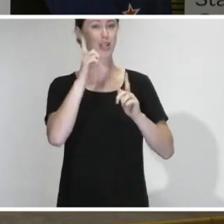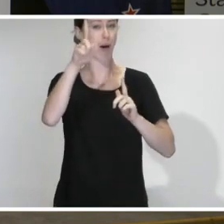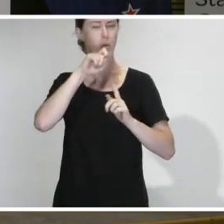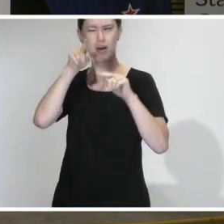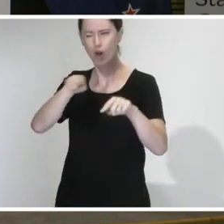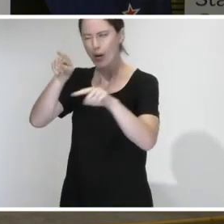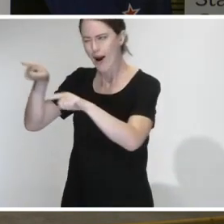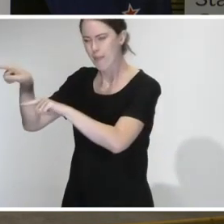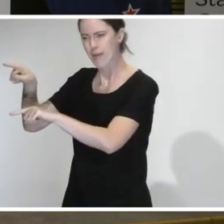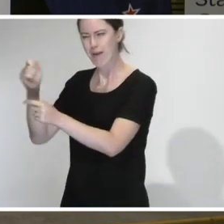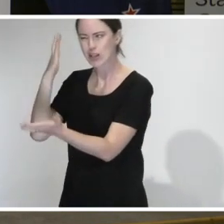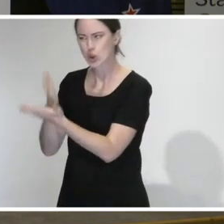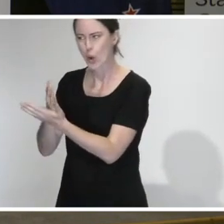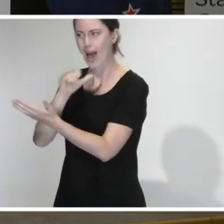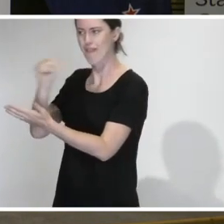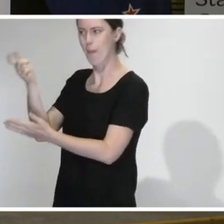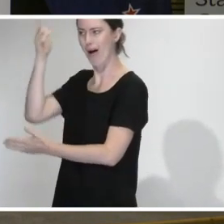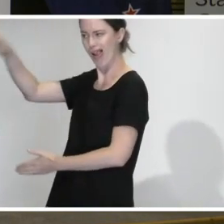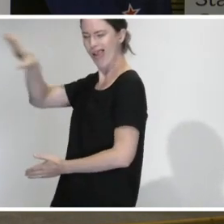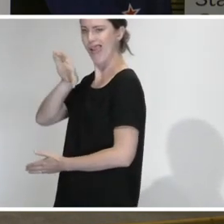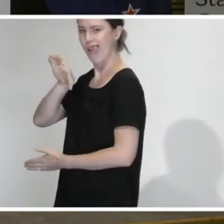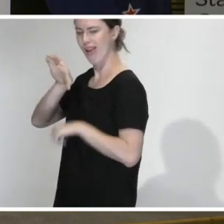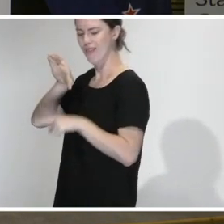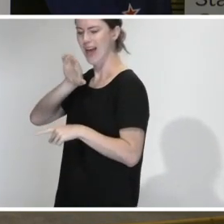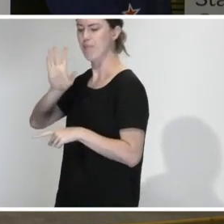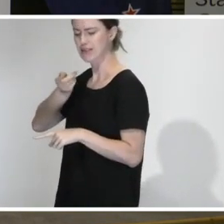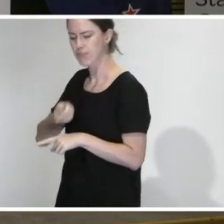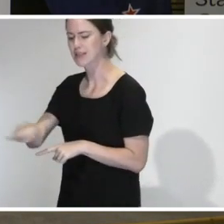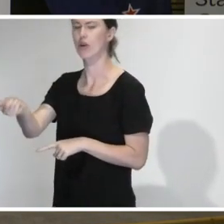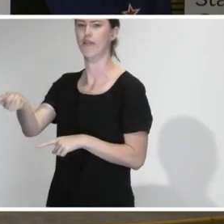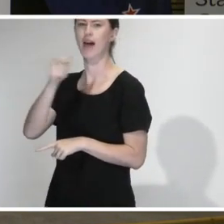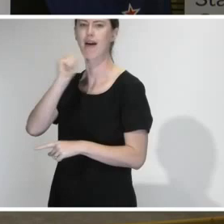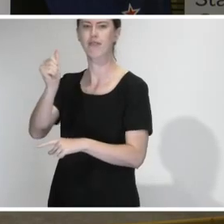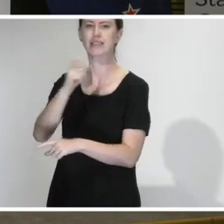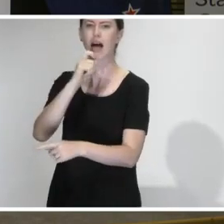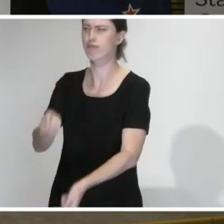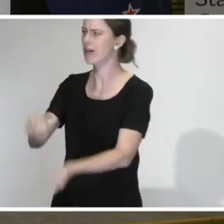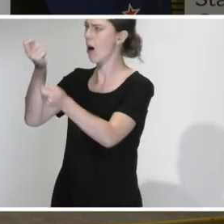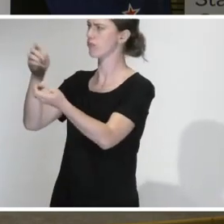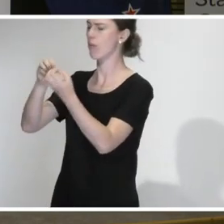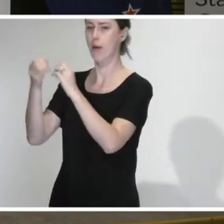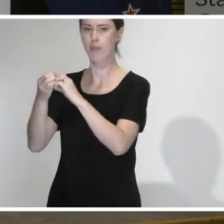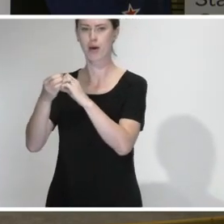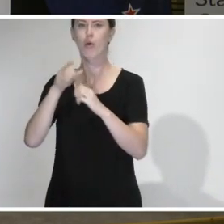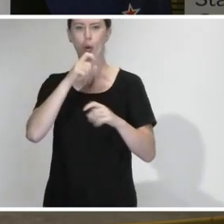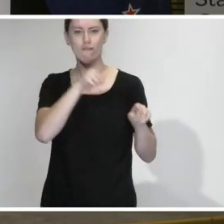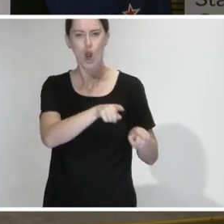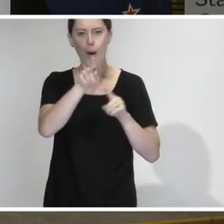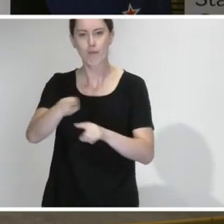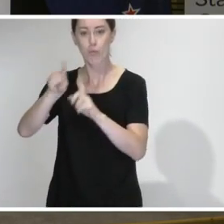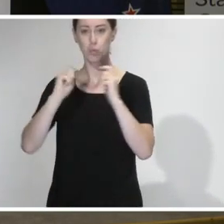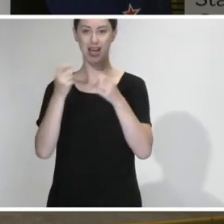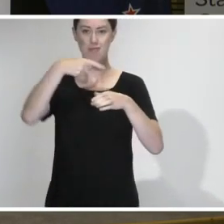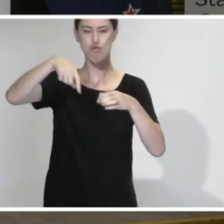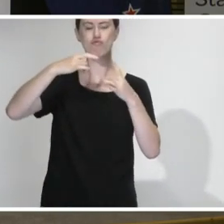following up on ensuring that if there are any anomalies, if issues are raised by employees, that we have a team ready